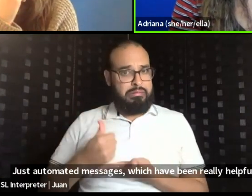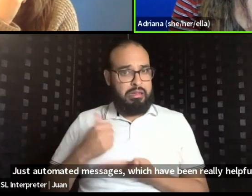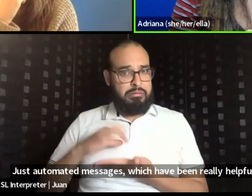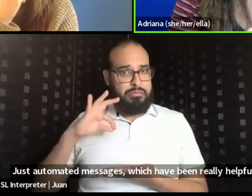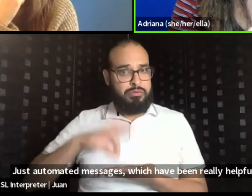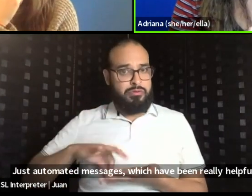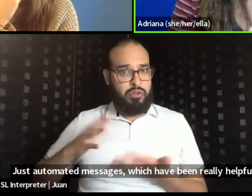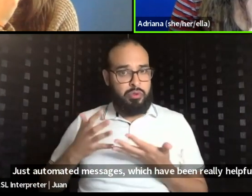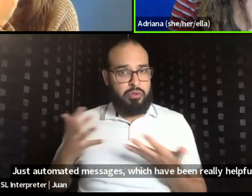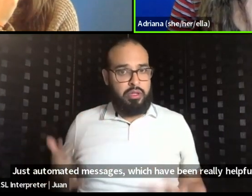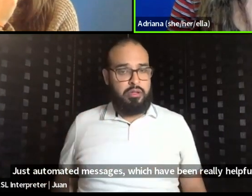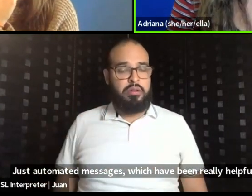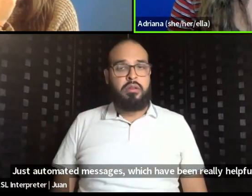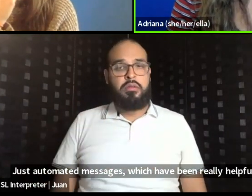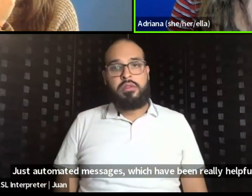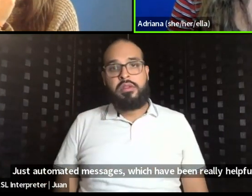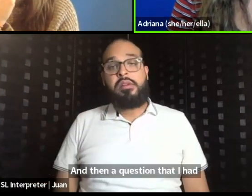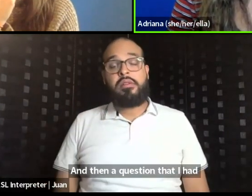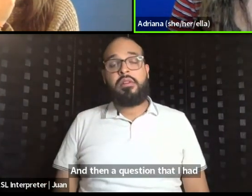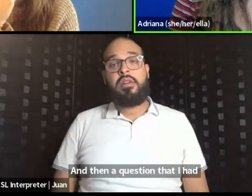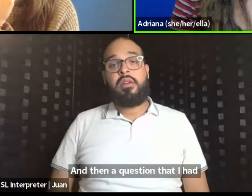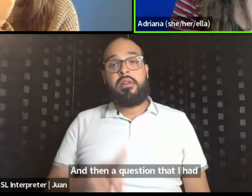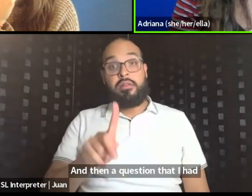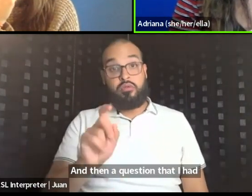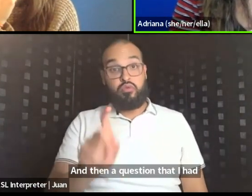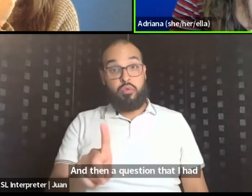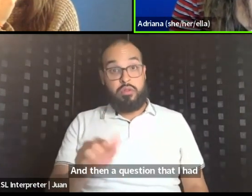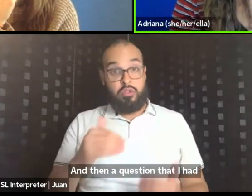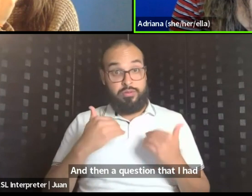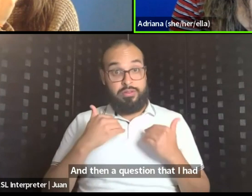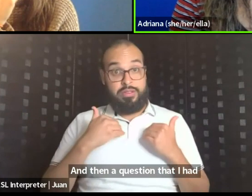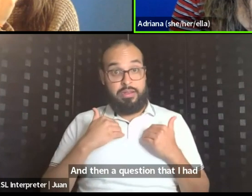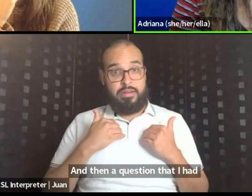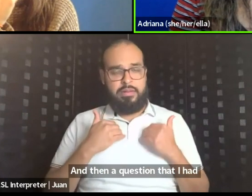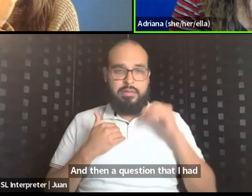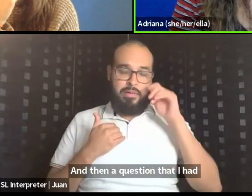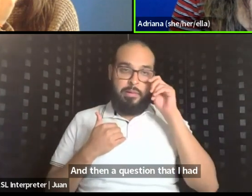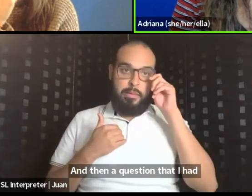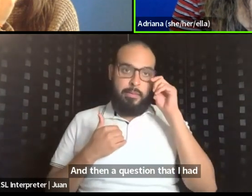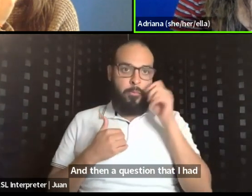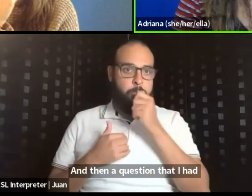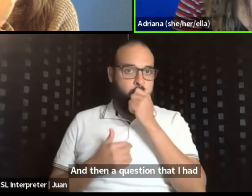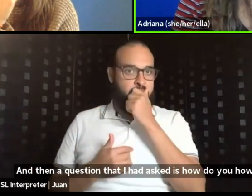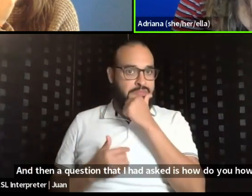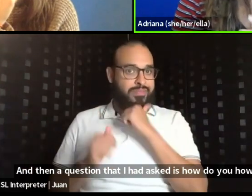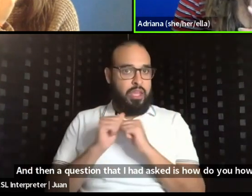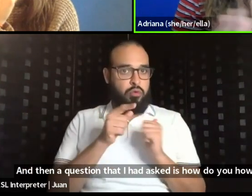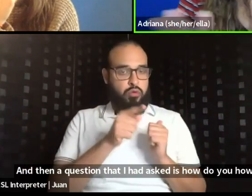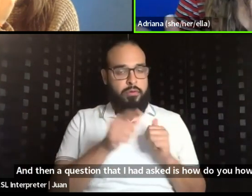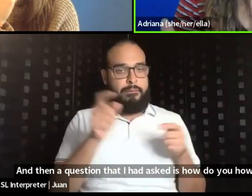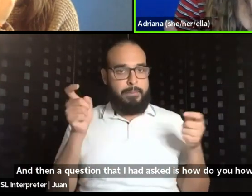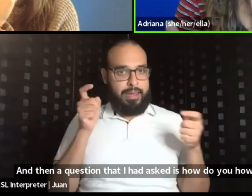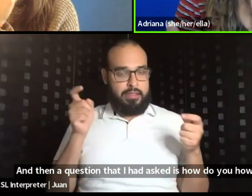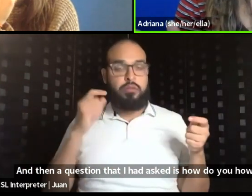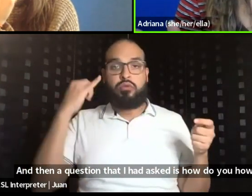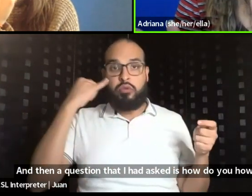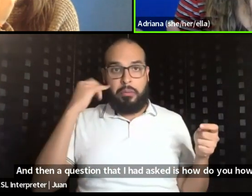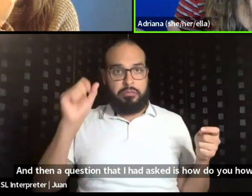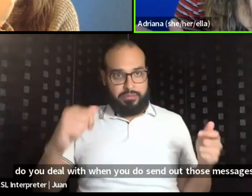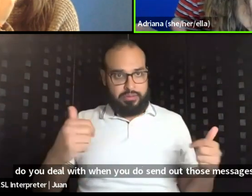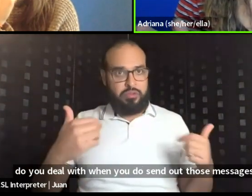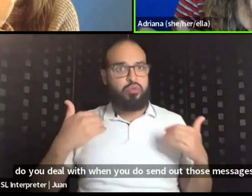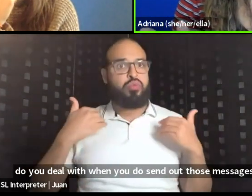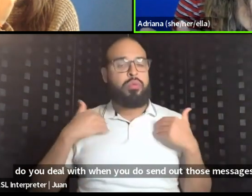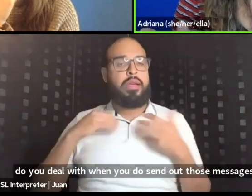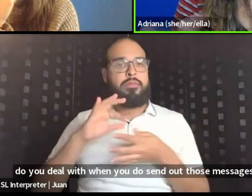and then, uh, a question that I had asked is how do you, um, how do you deal with when you do send out those messages,